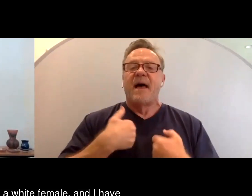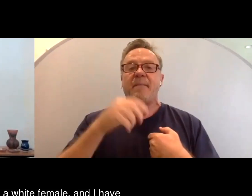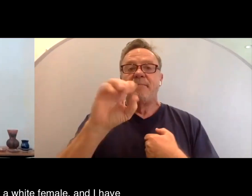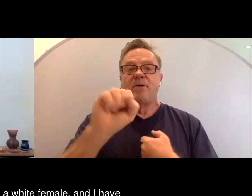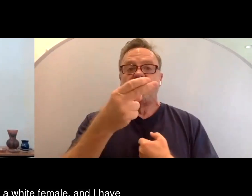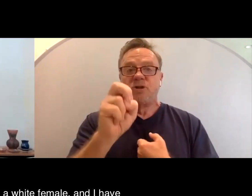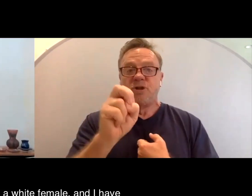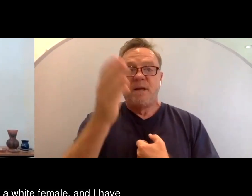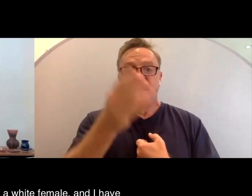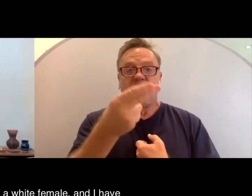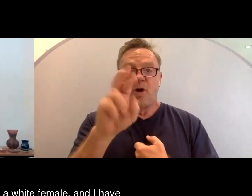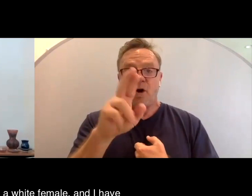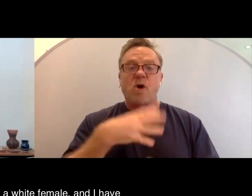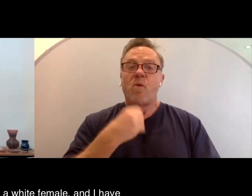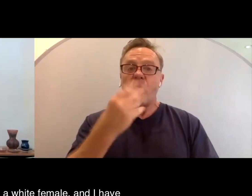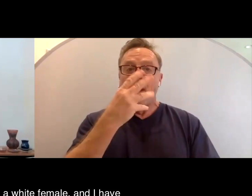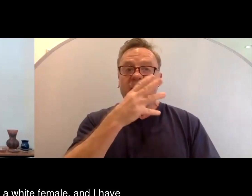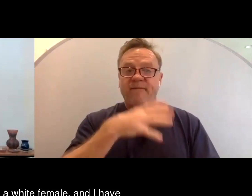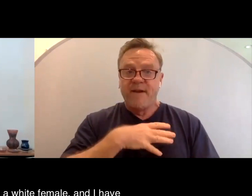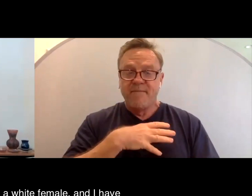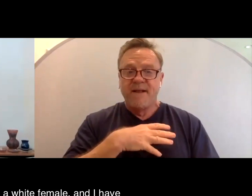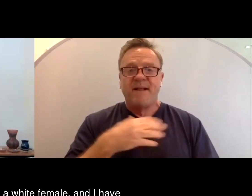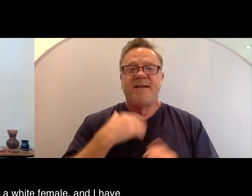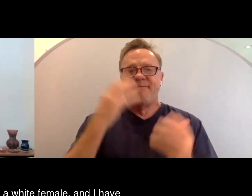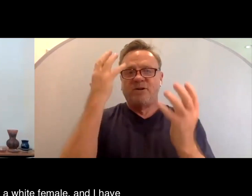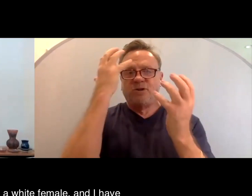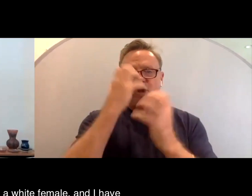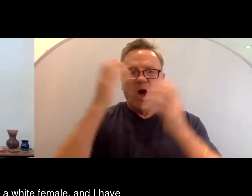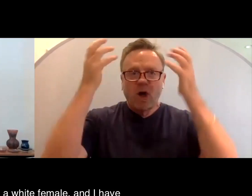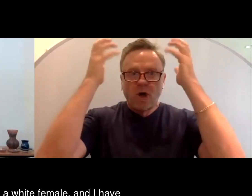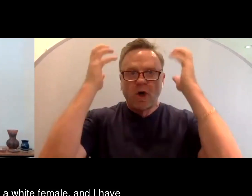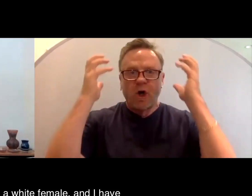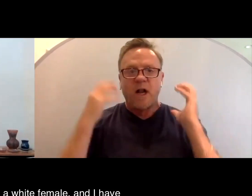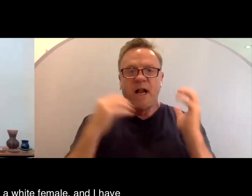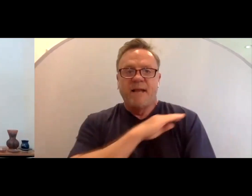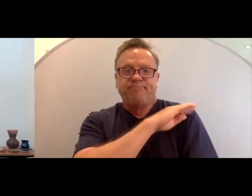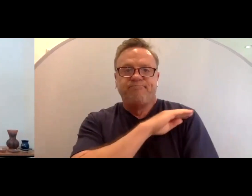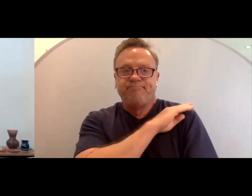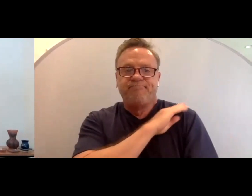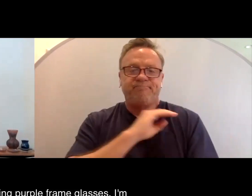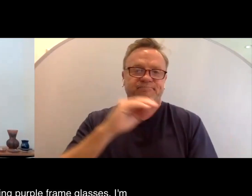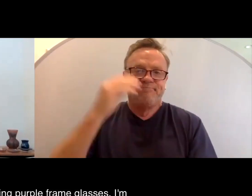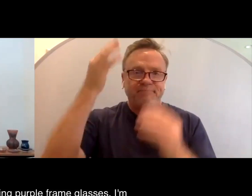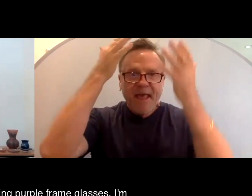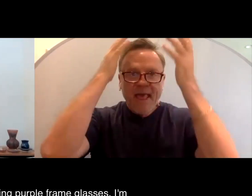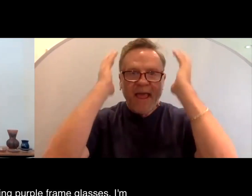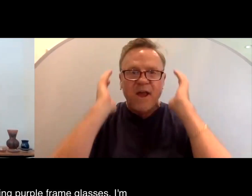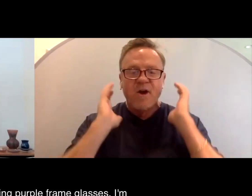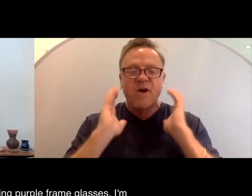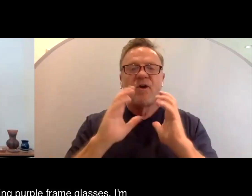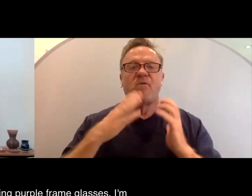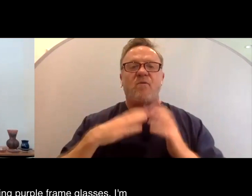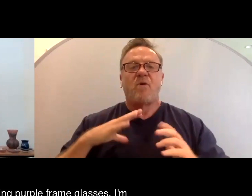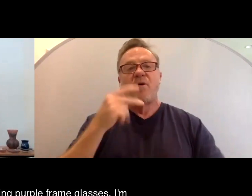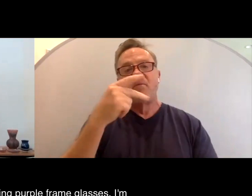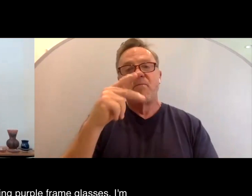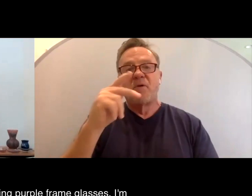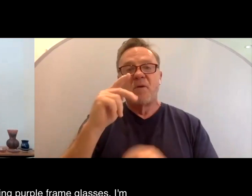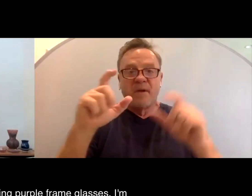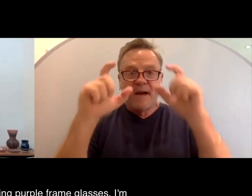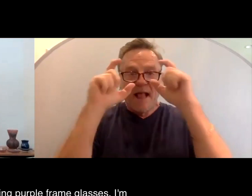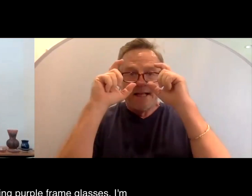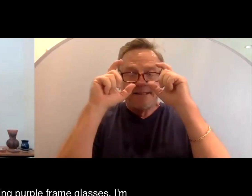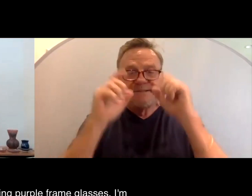I'm a white female, and I have dark, curly, shoulder-length brown hair, and I'm wearing purple-framed glasses.